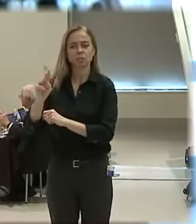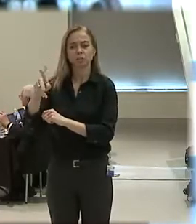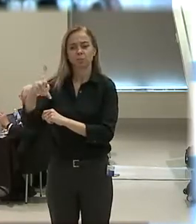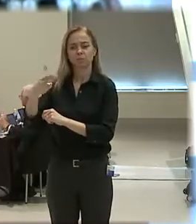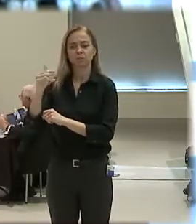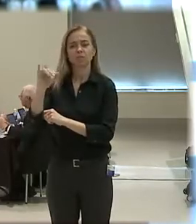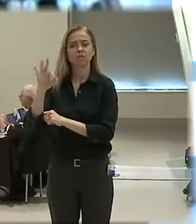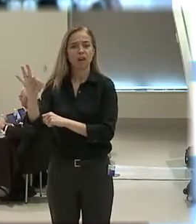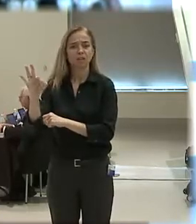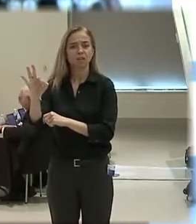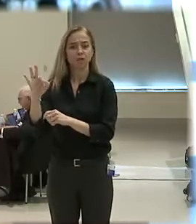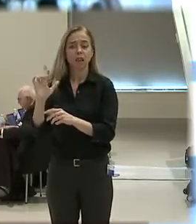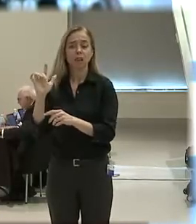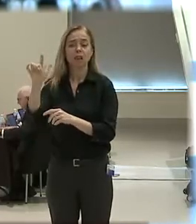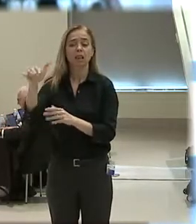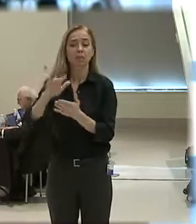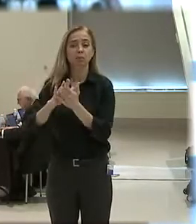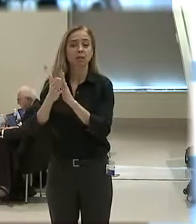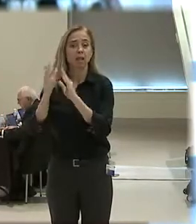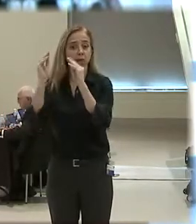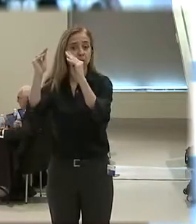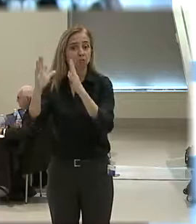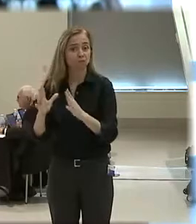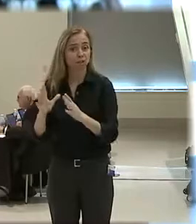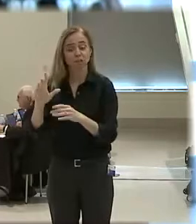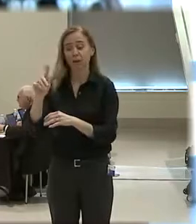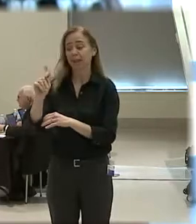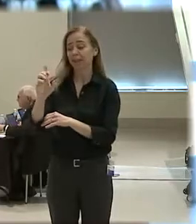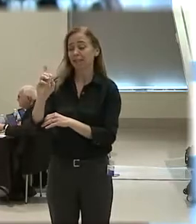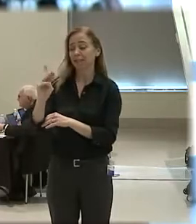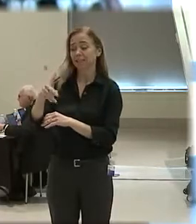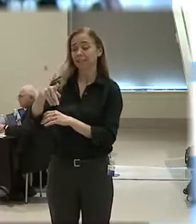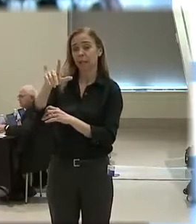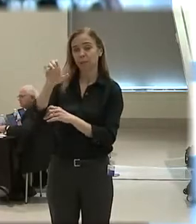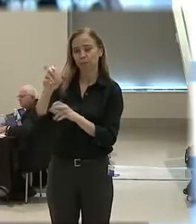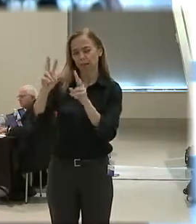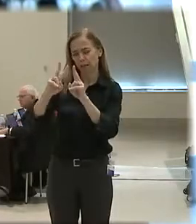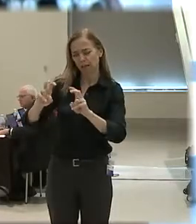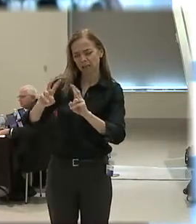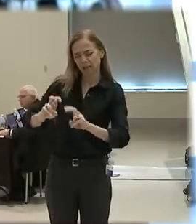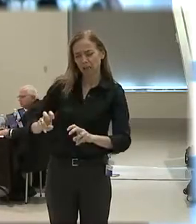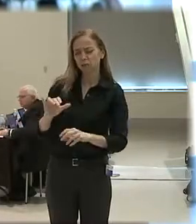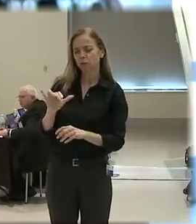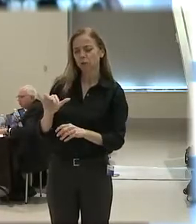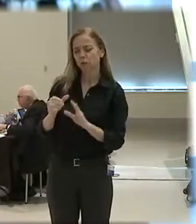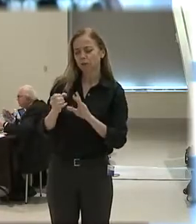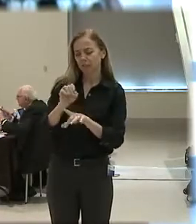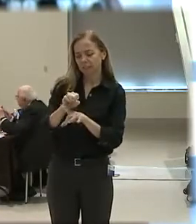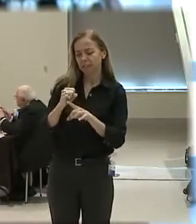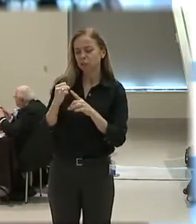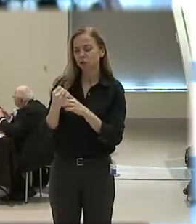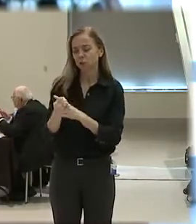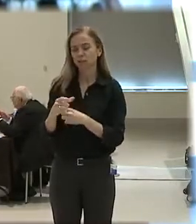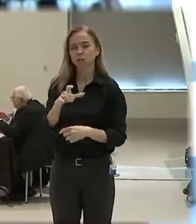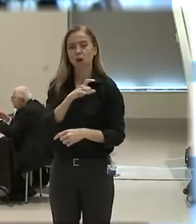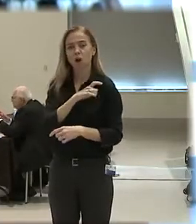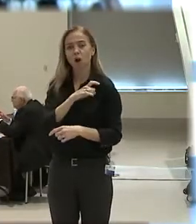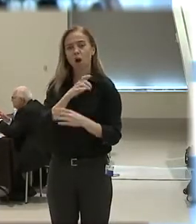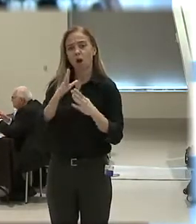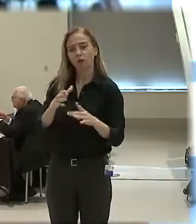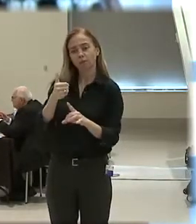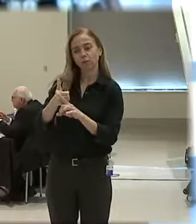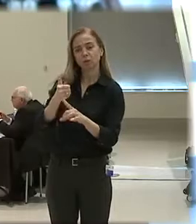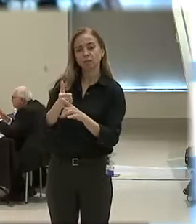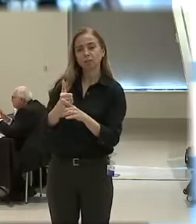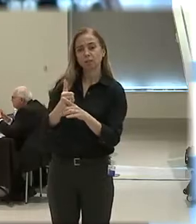would go on to be a professor at Temple, analyzed it and realized the situations were such that officers were putting